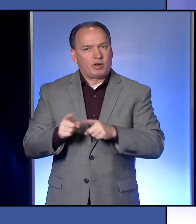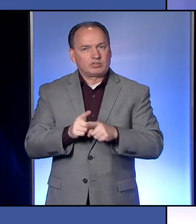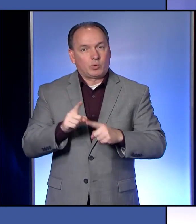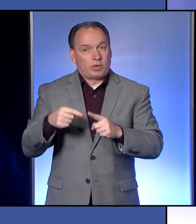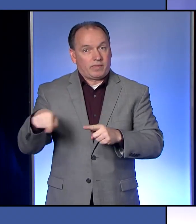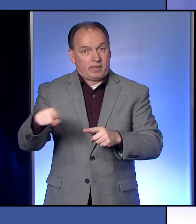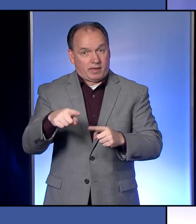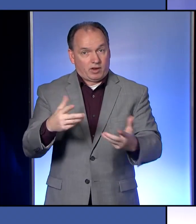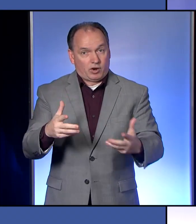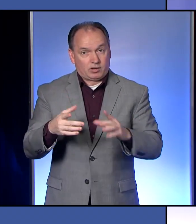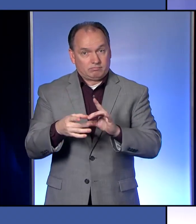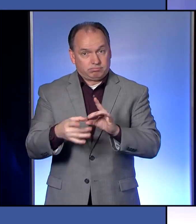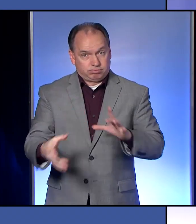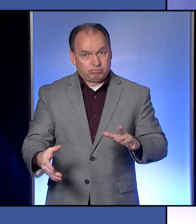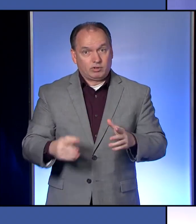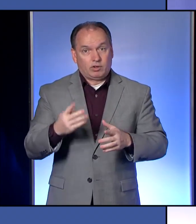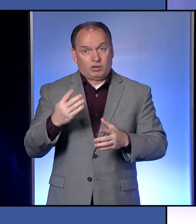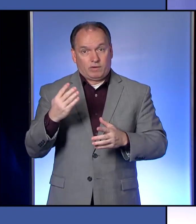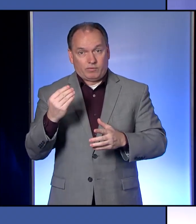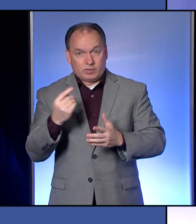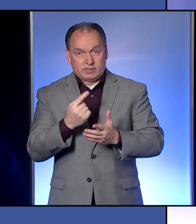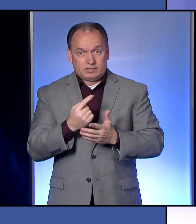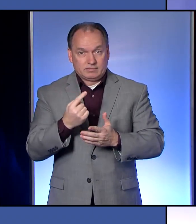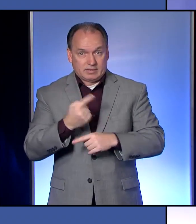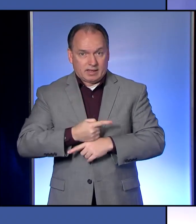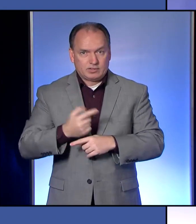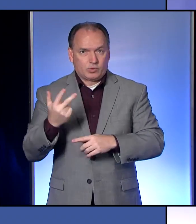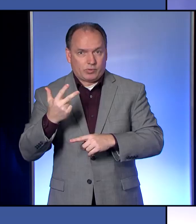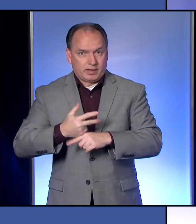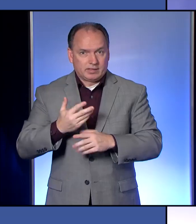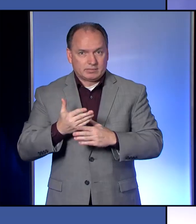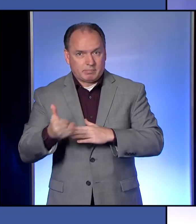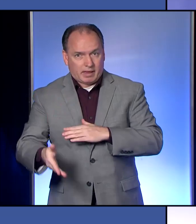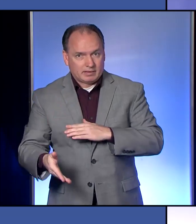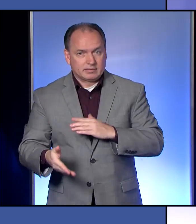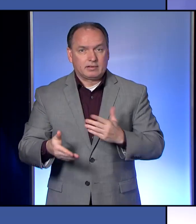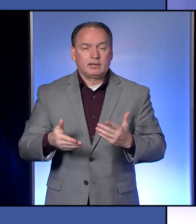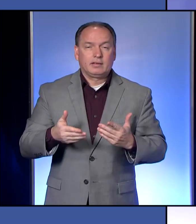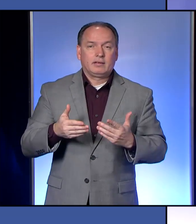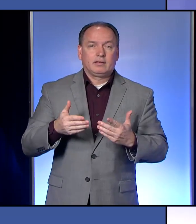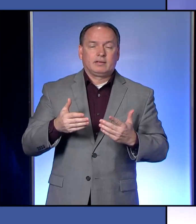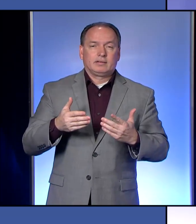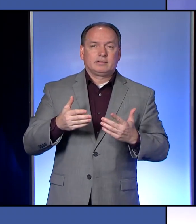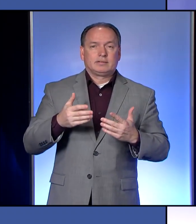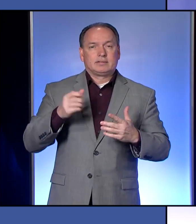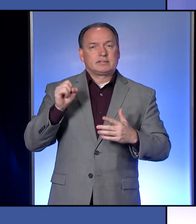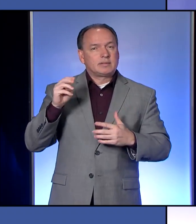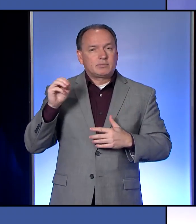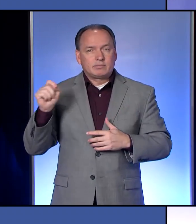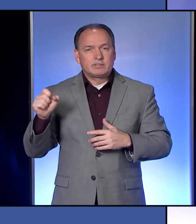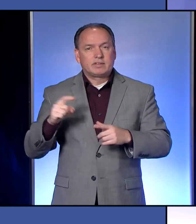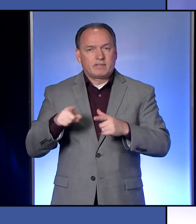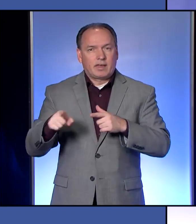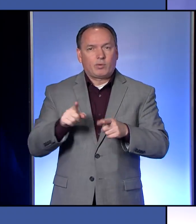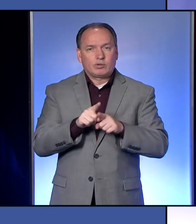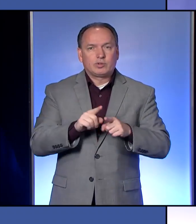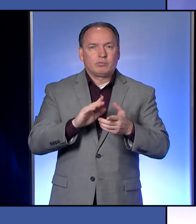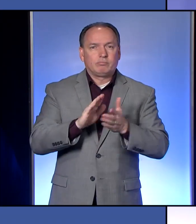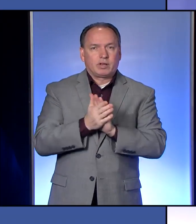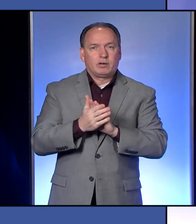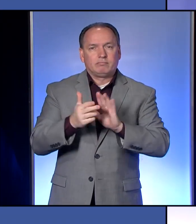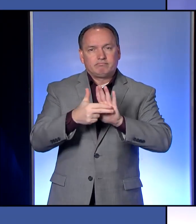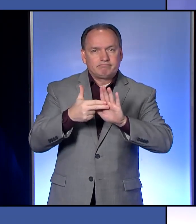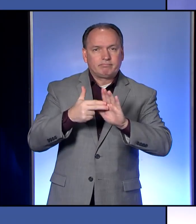they are, you know, so many days past three days, 72 hours past symptoms, they would also be recovered.